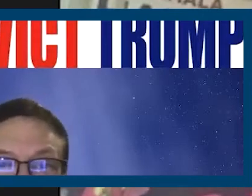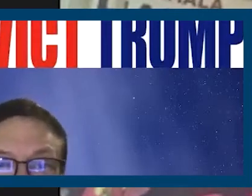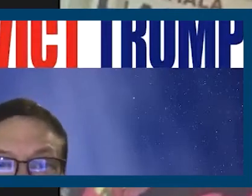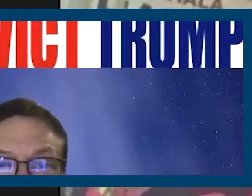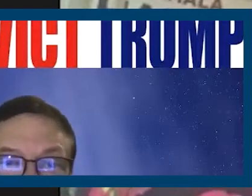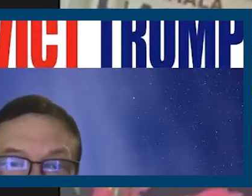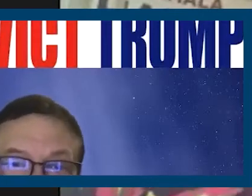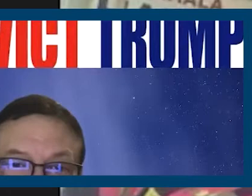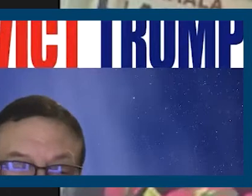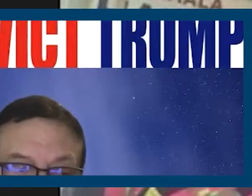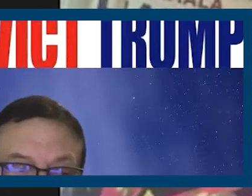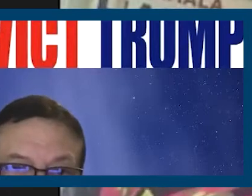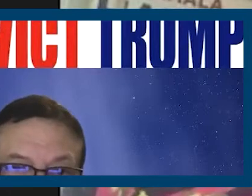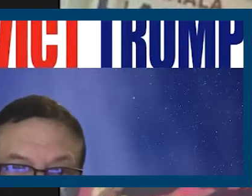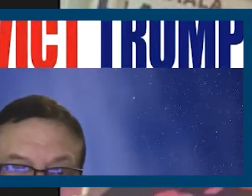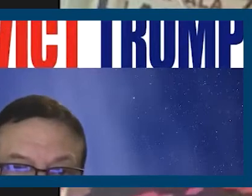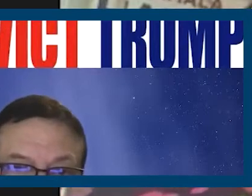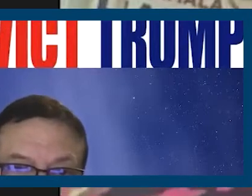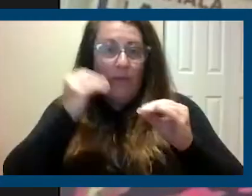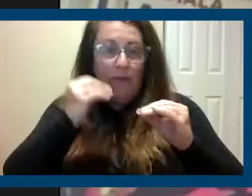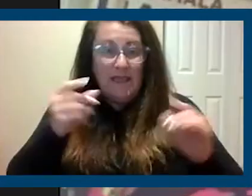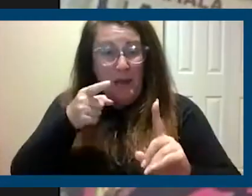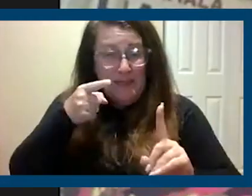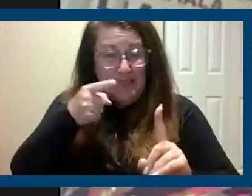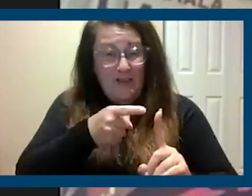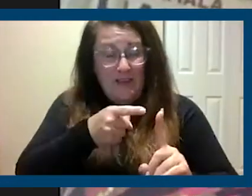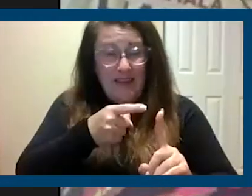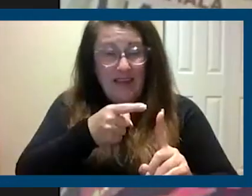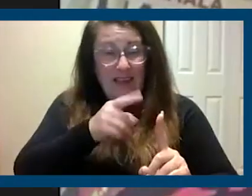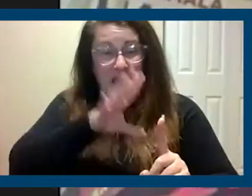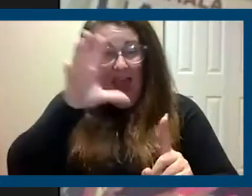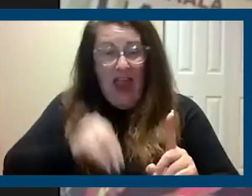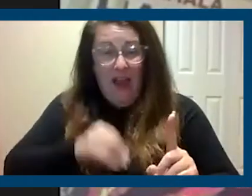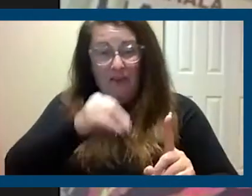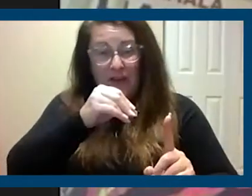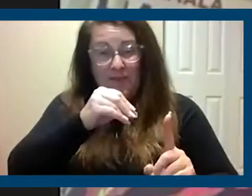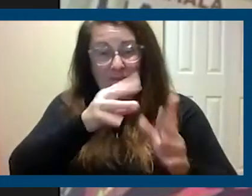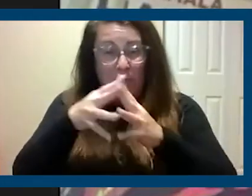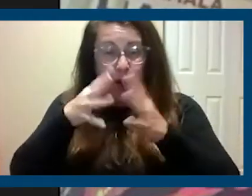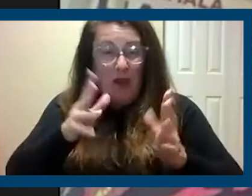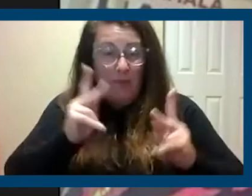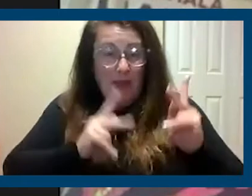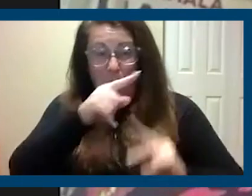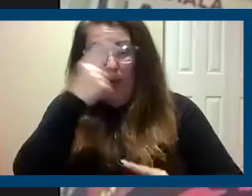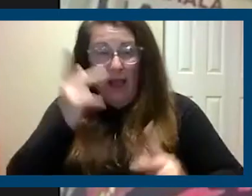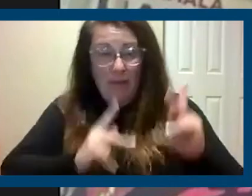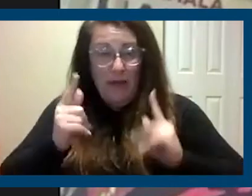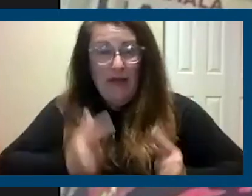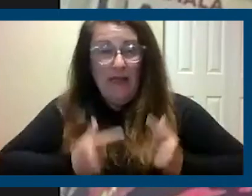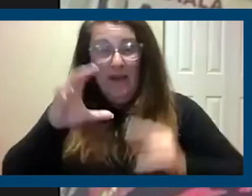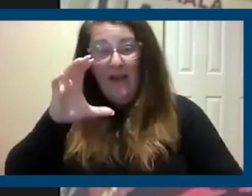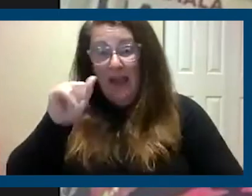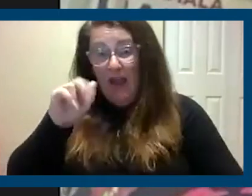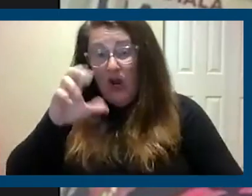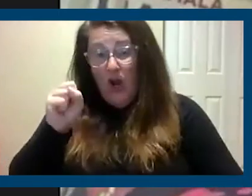know people specifically African-American people, black people that are living in their car and